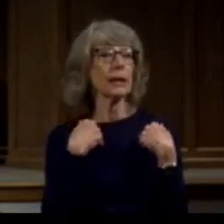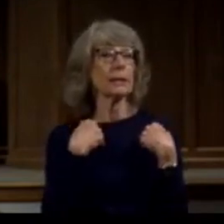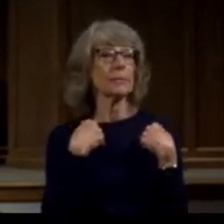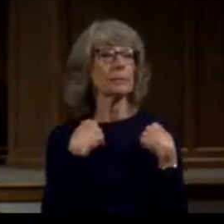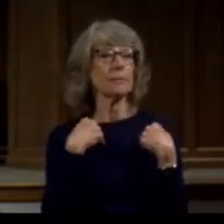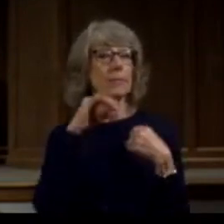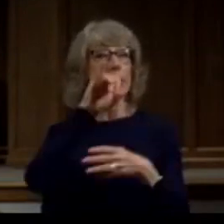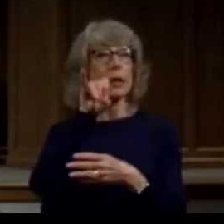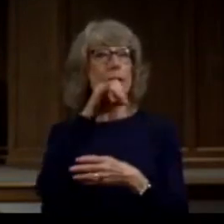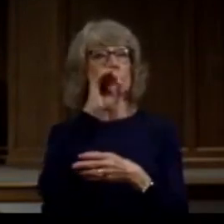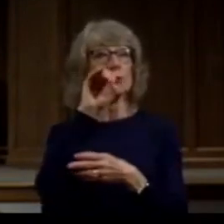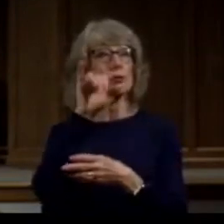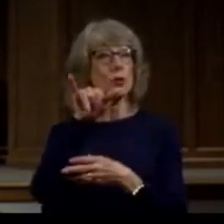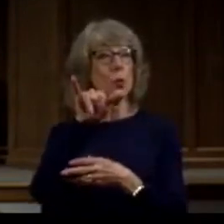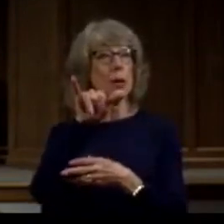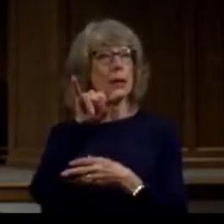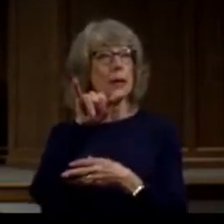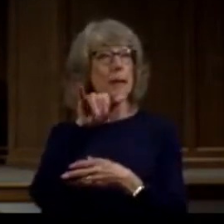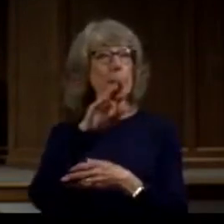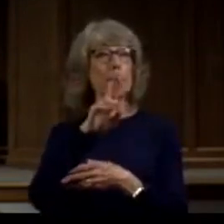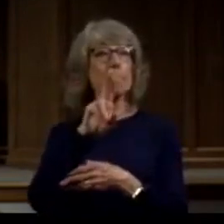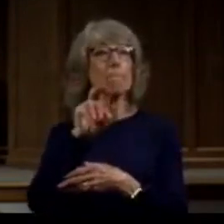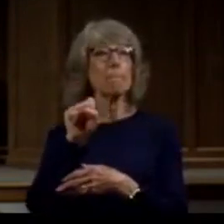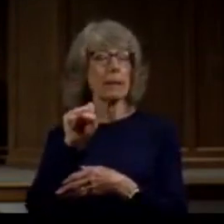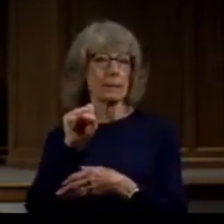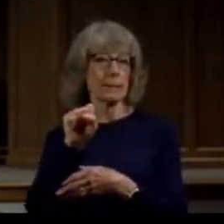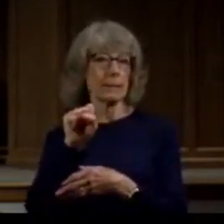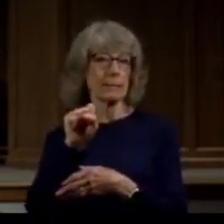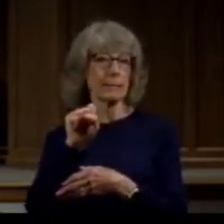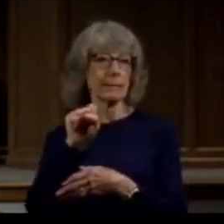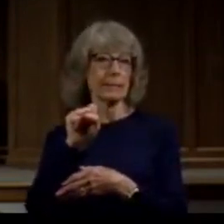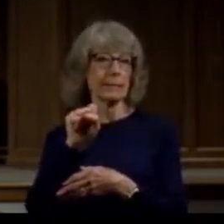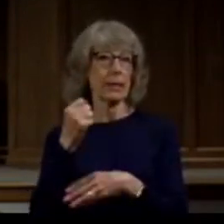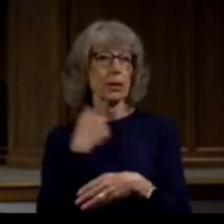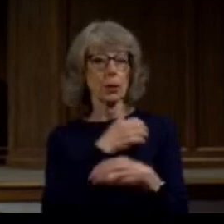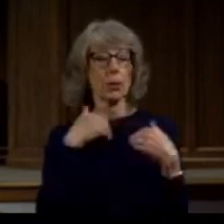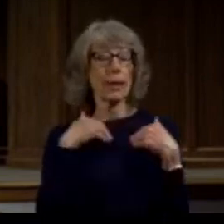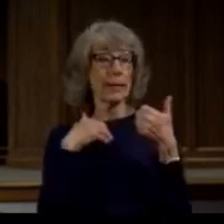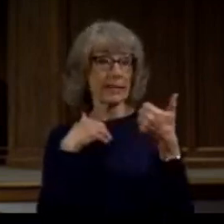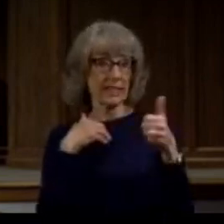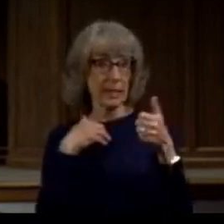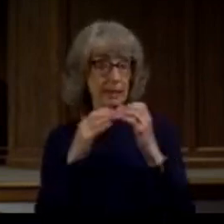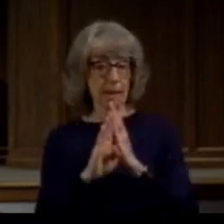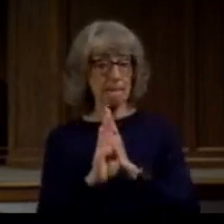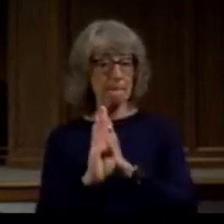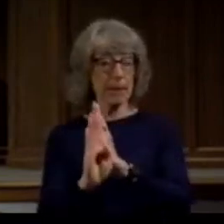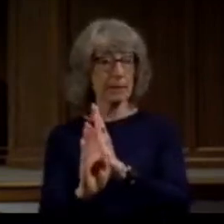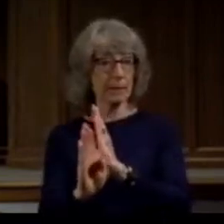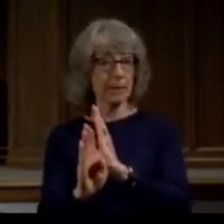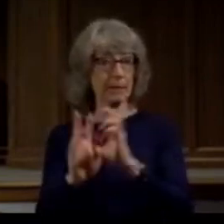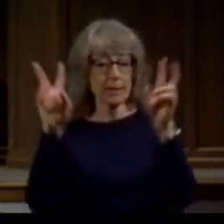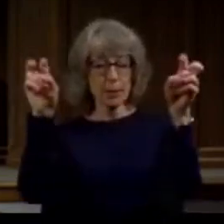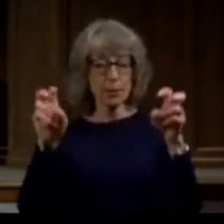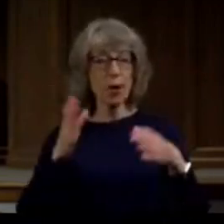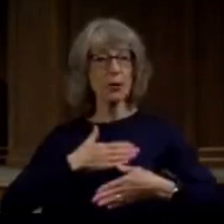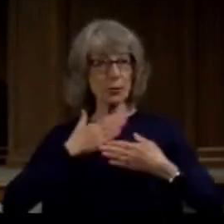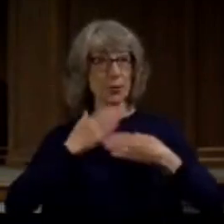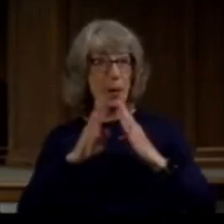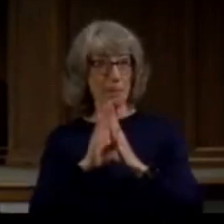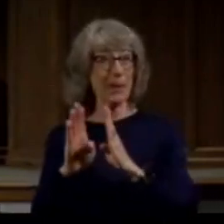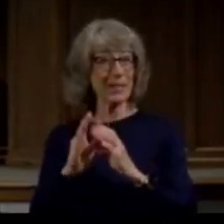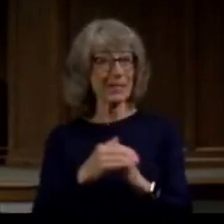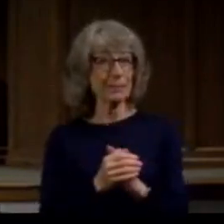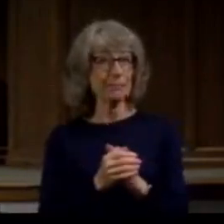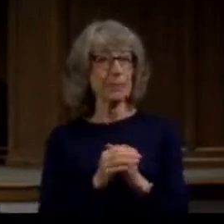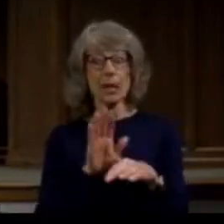remember the joy buses our church we had ten of them and we broke every law possible